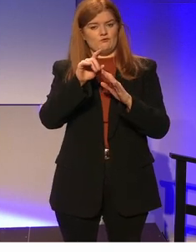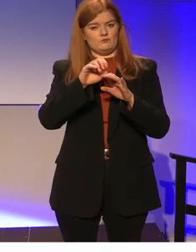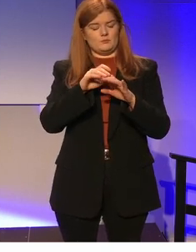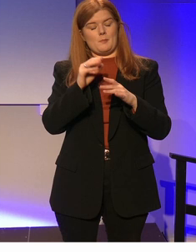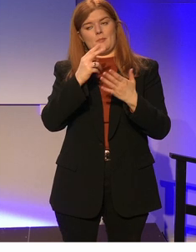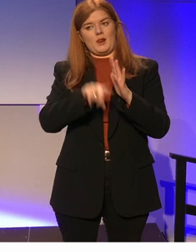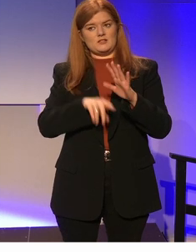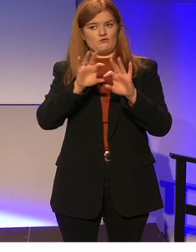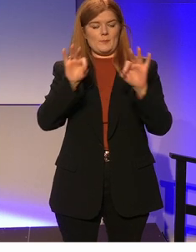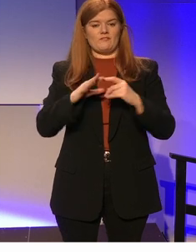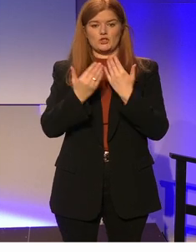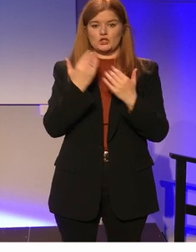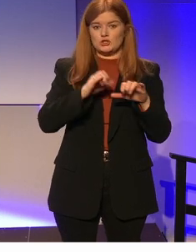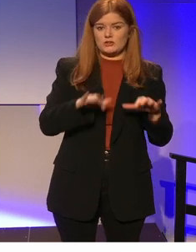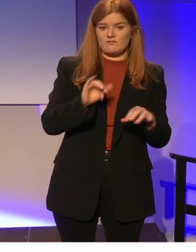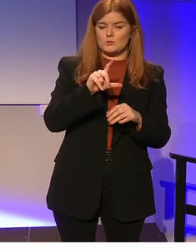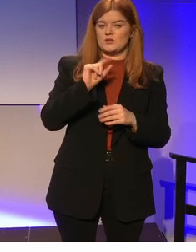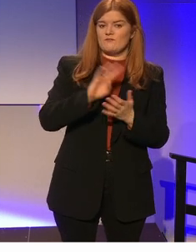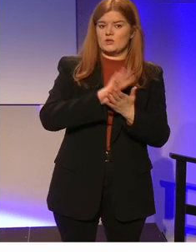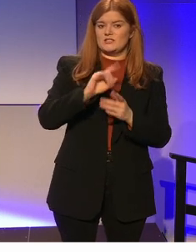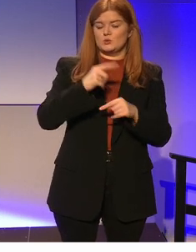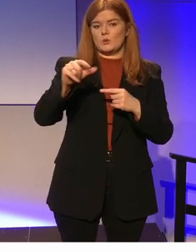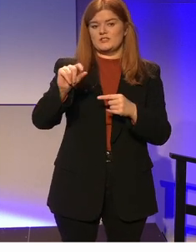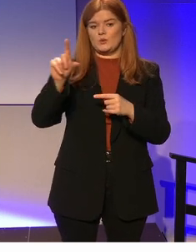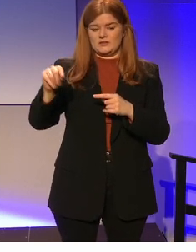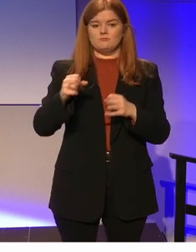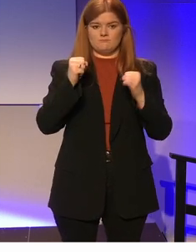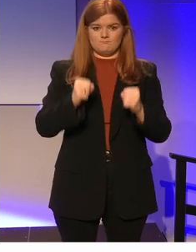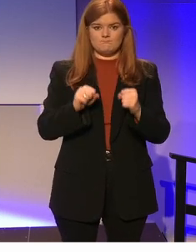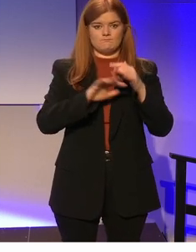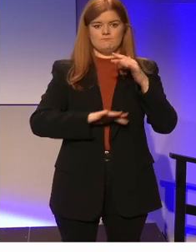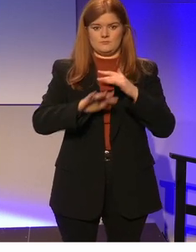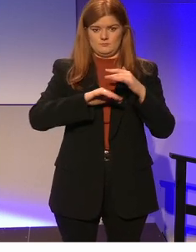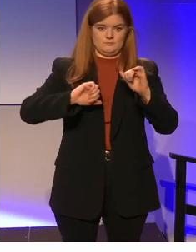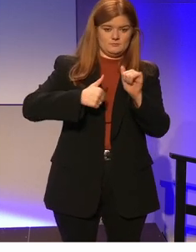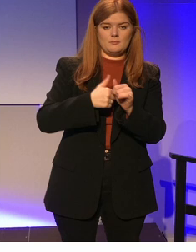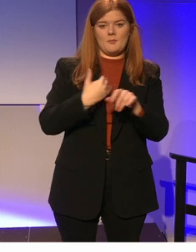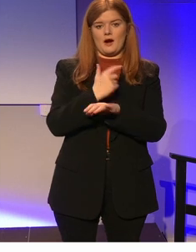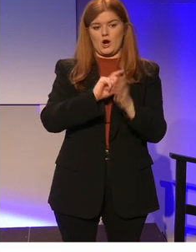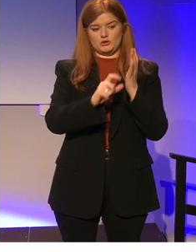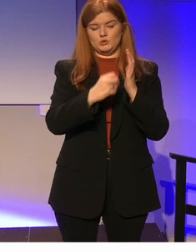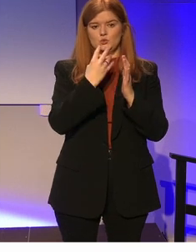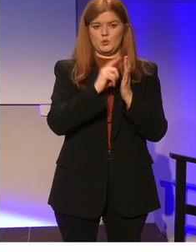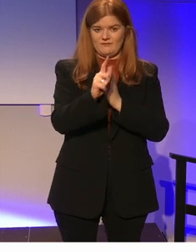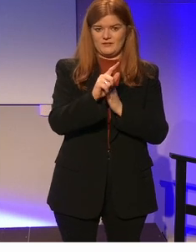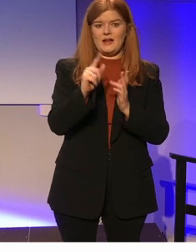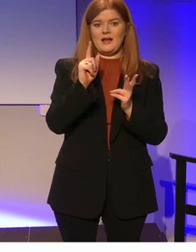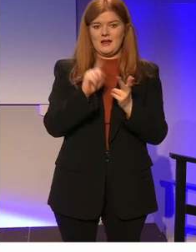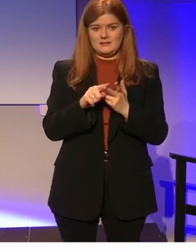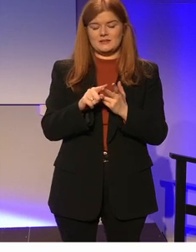People 2014 to 2020 is really underpinned very much by Article 12. And the